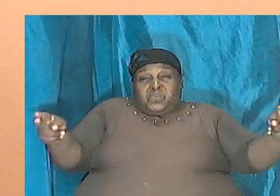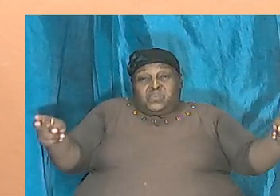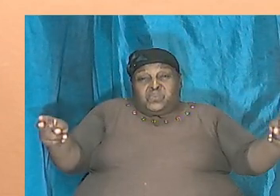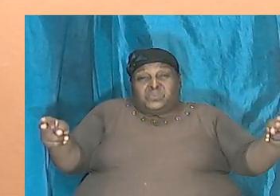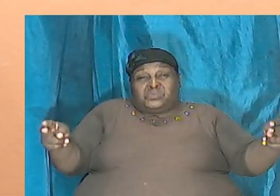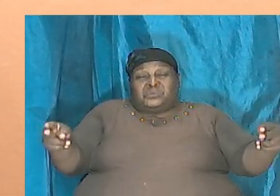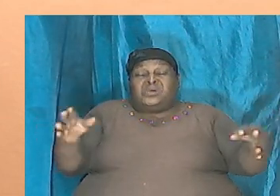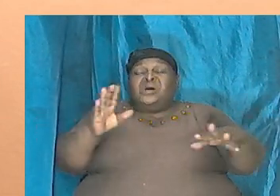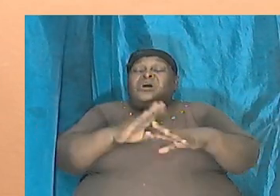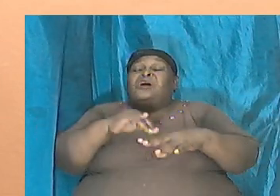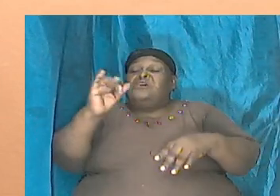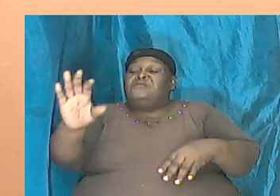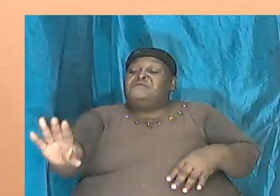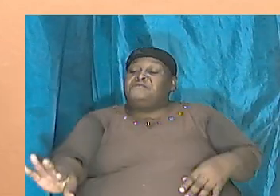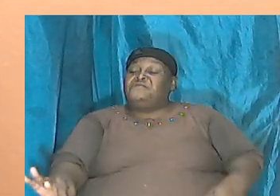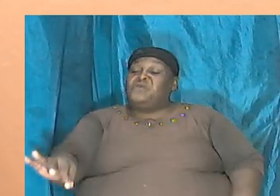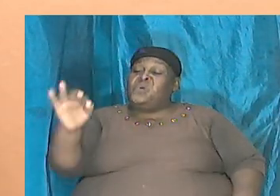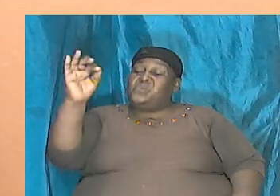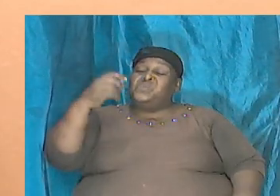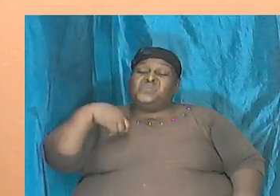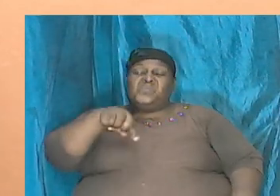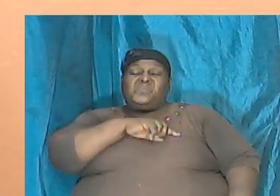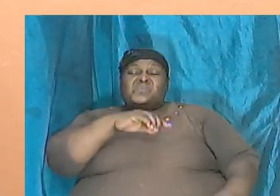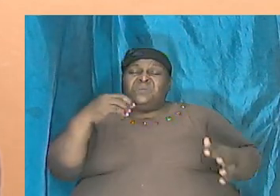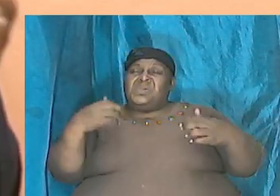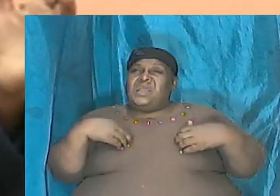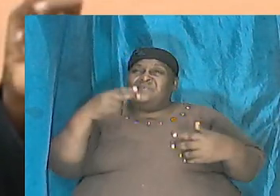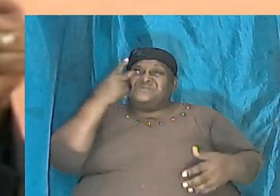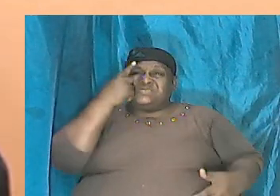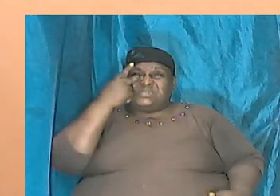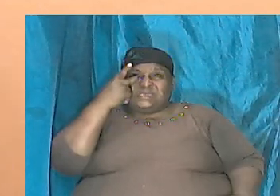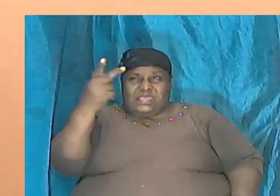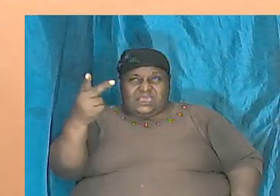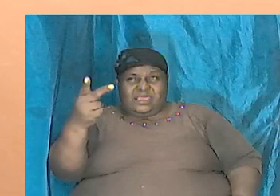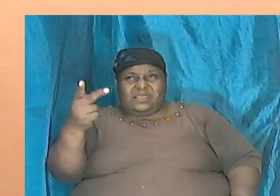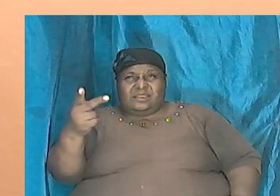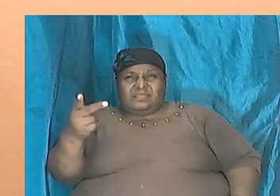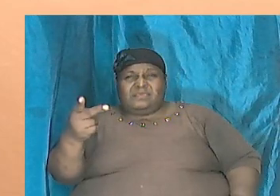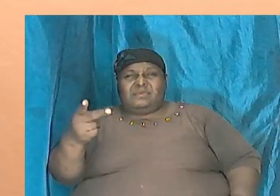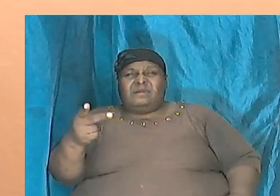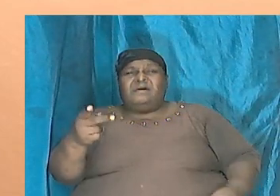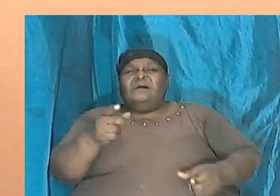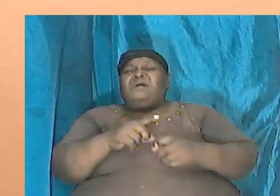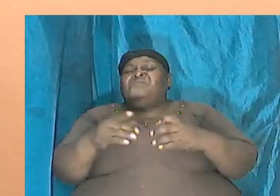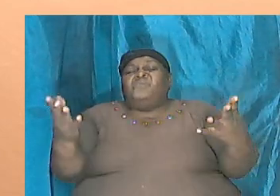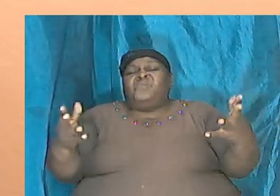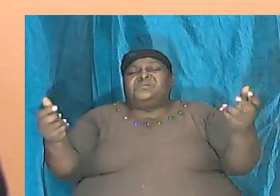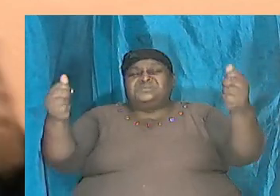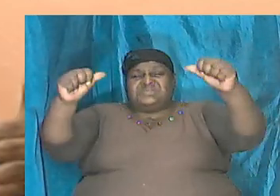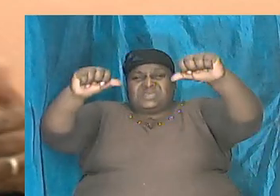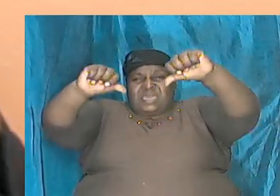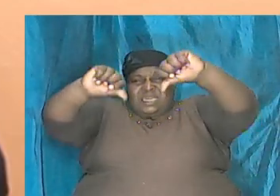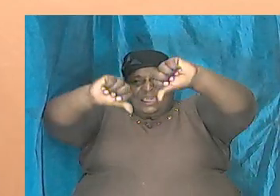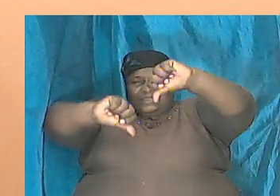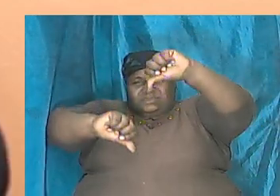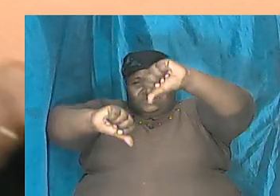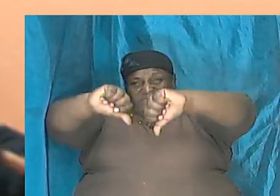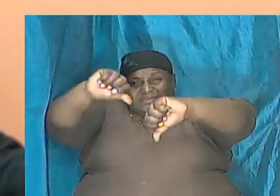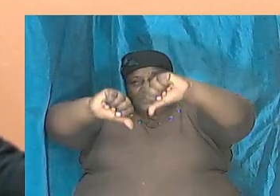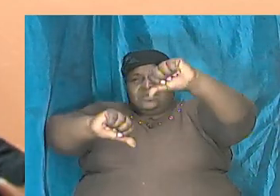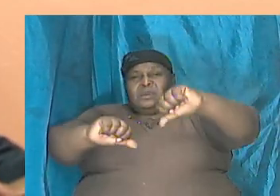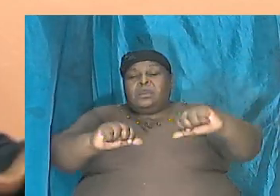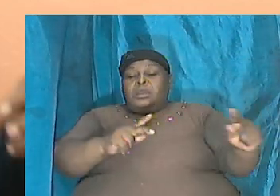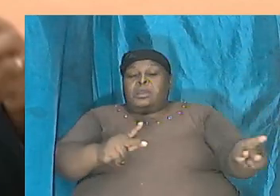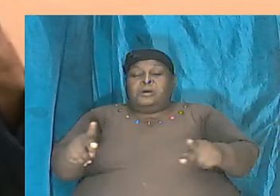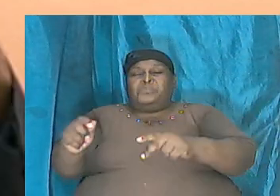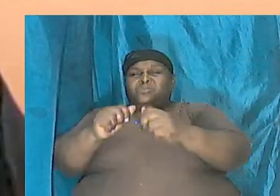have found, and we know this because we have seen it based on what the scientists have shown, they have found bones that when you put them